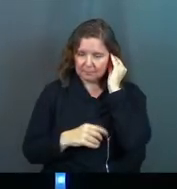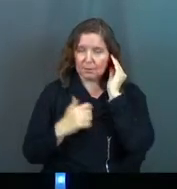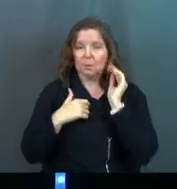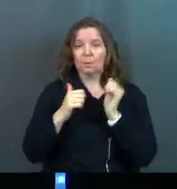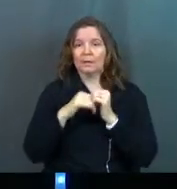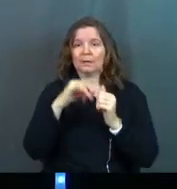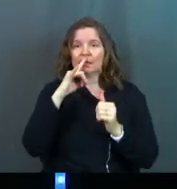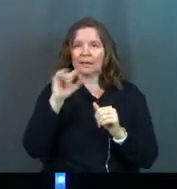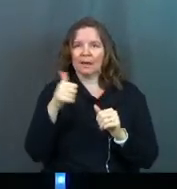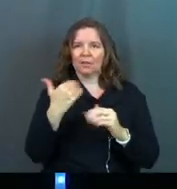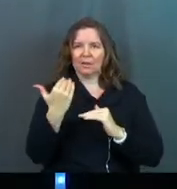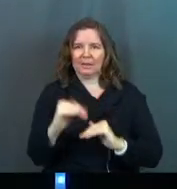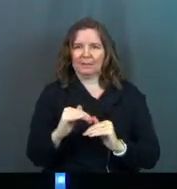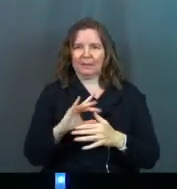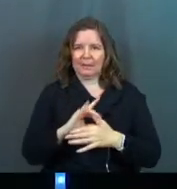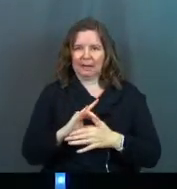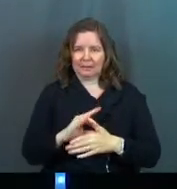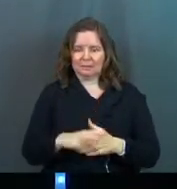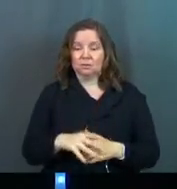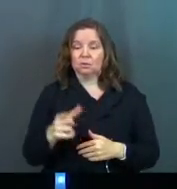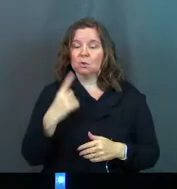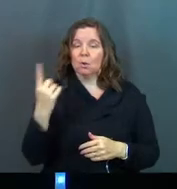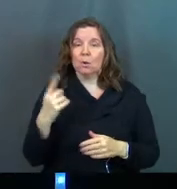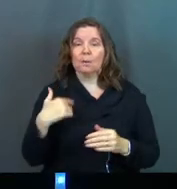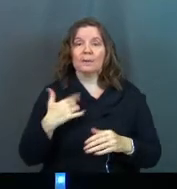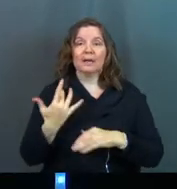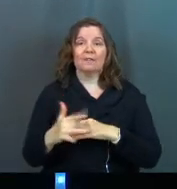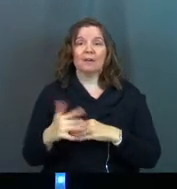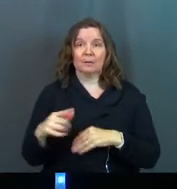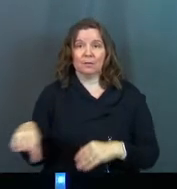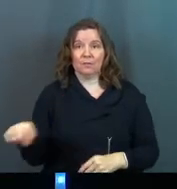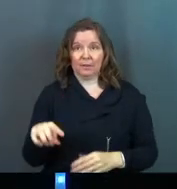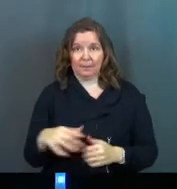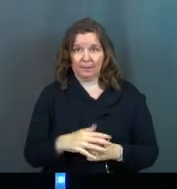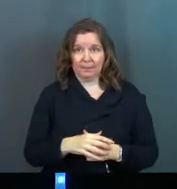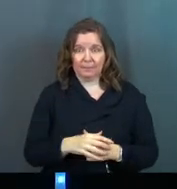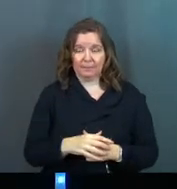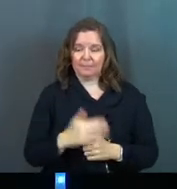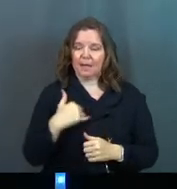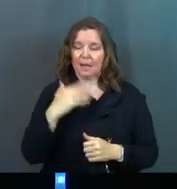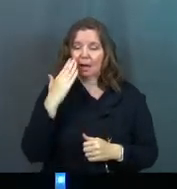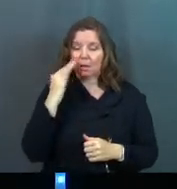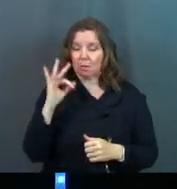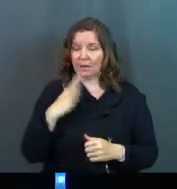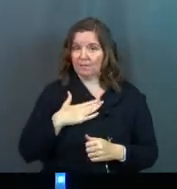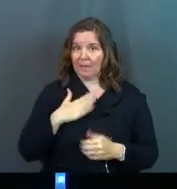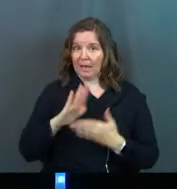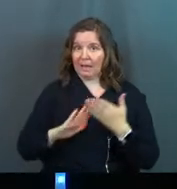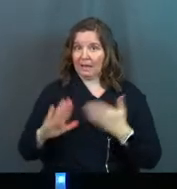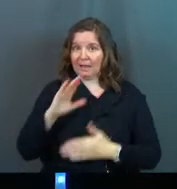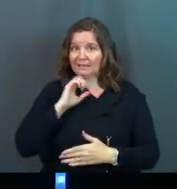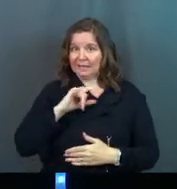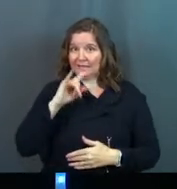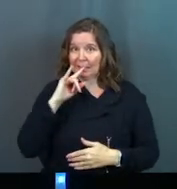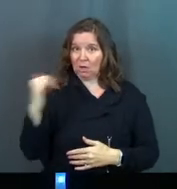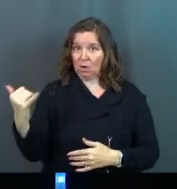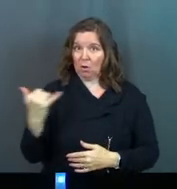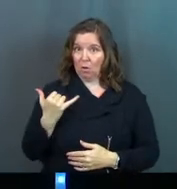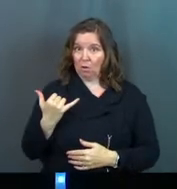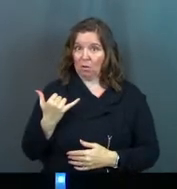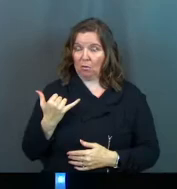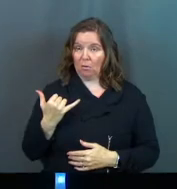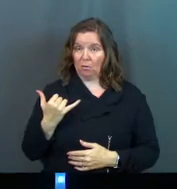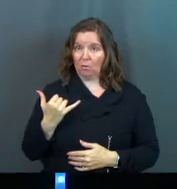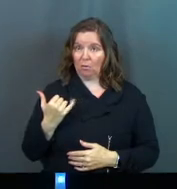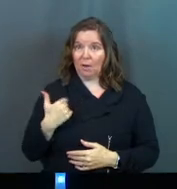limited context, you should always be available for them. I know if my college-age kids call,